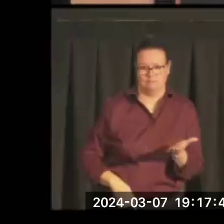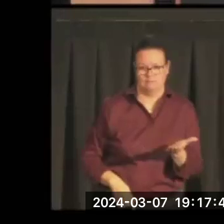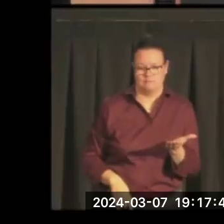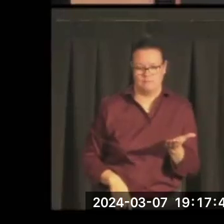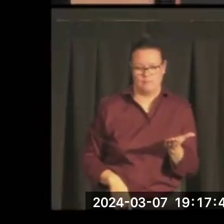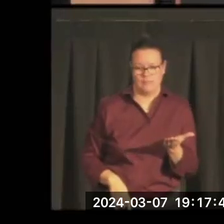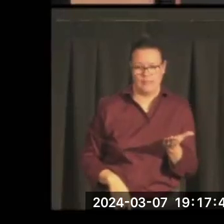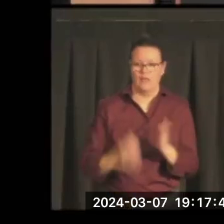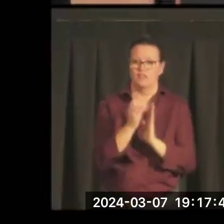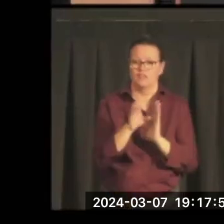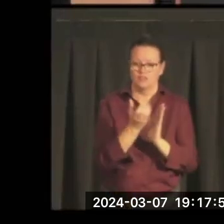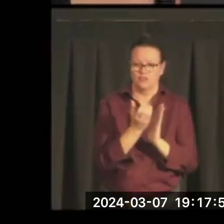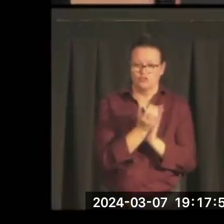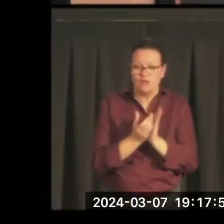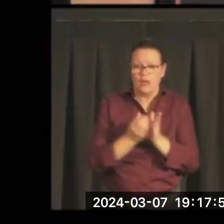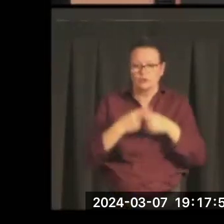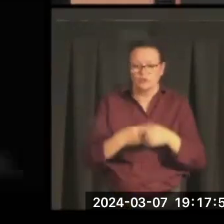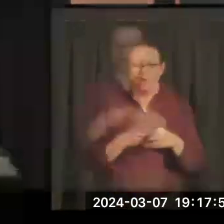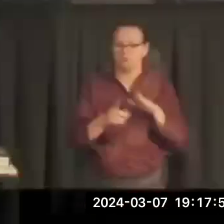He has a chapter called Running Away.